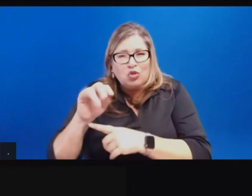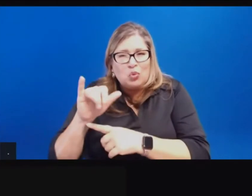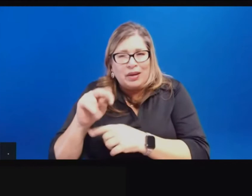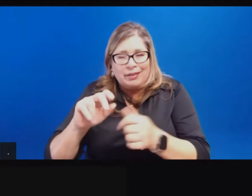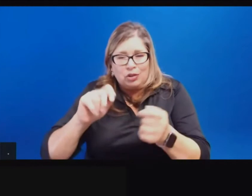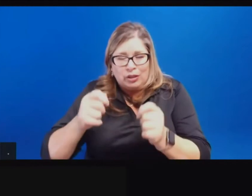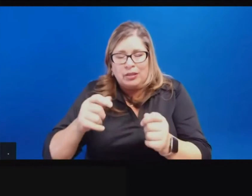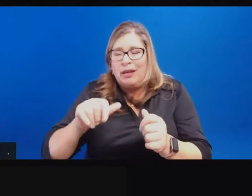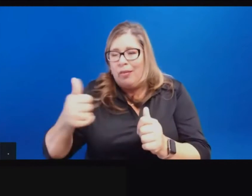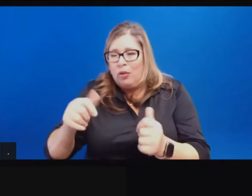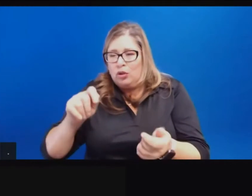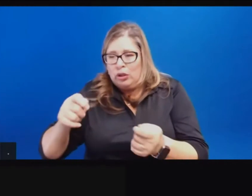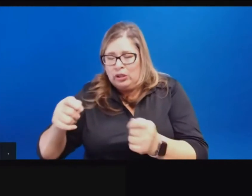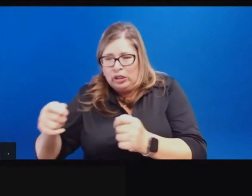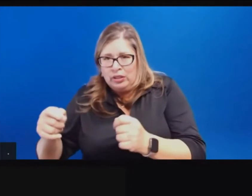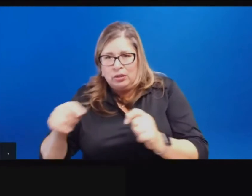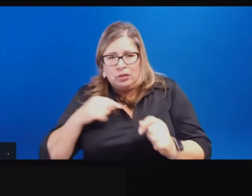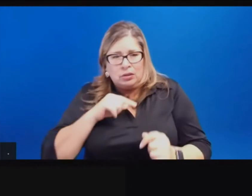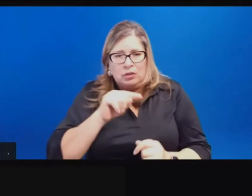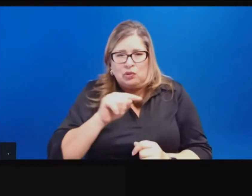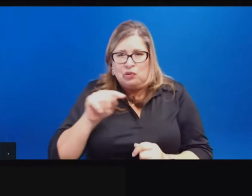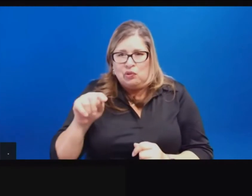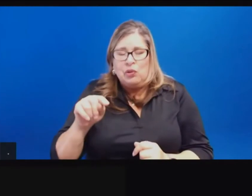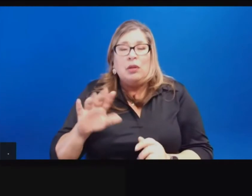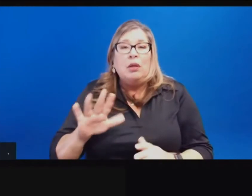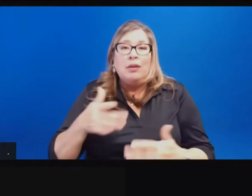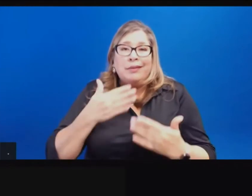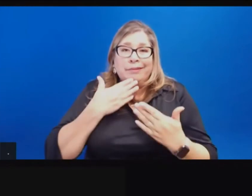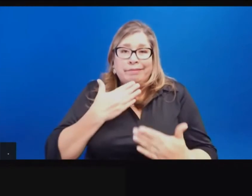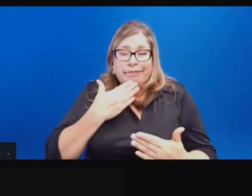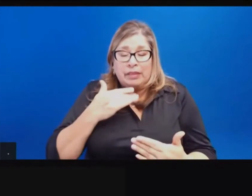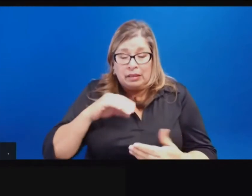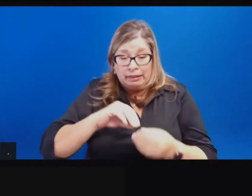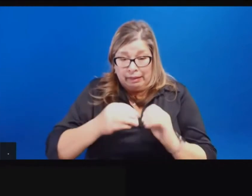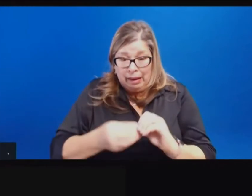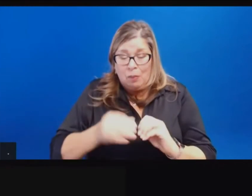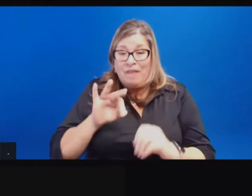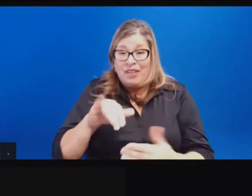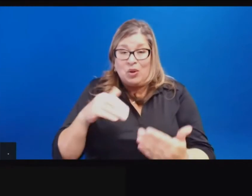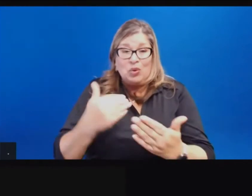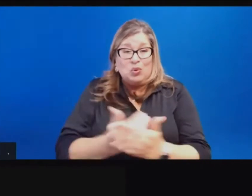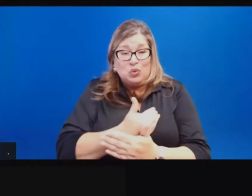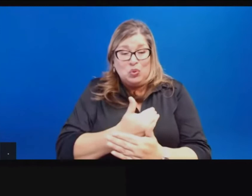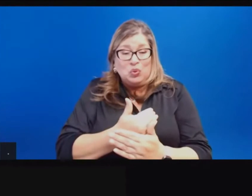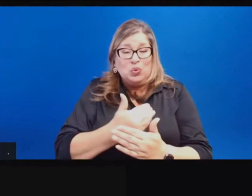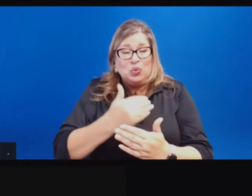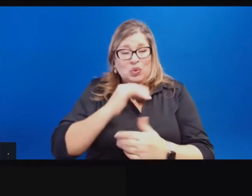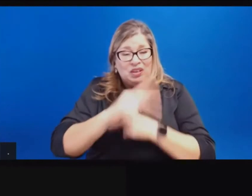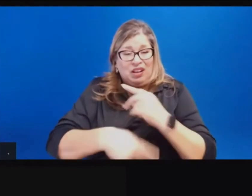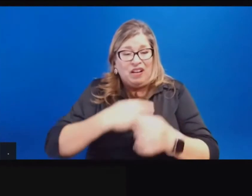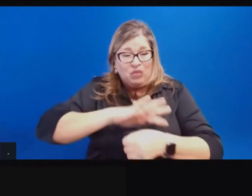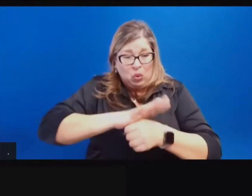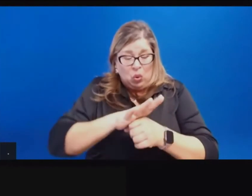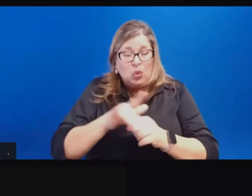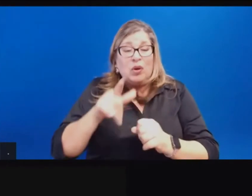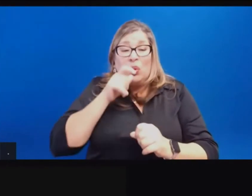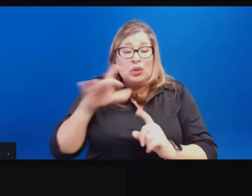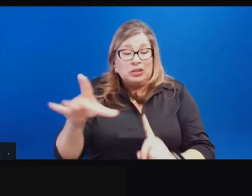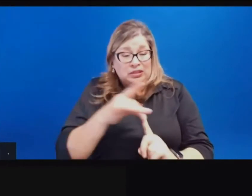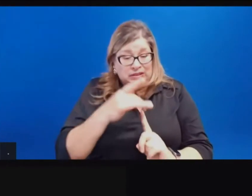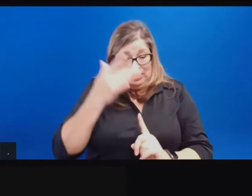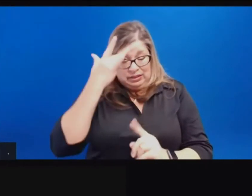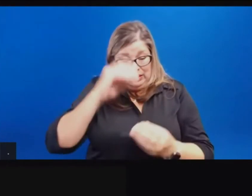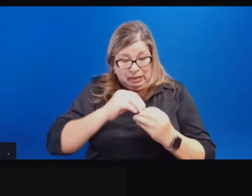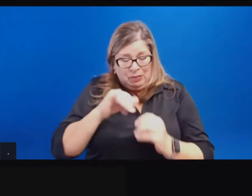we have relatively low number of cases today, but it does require us to keep our guard up. I mean, this is a, if the